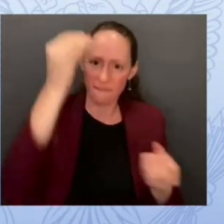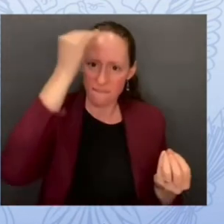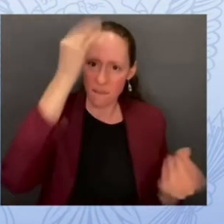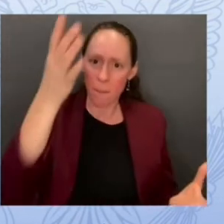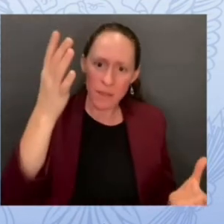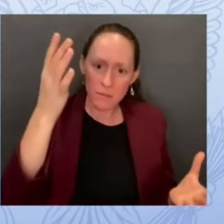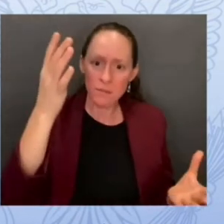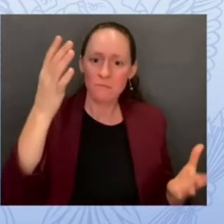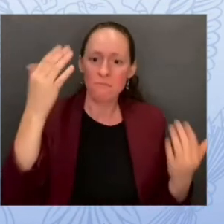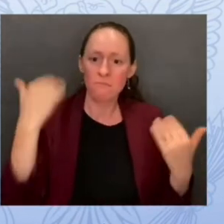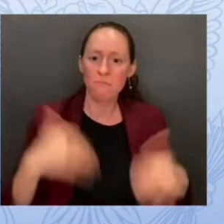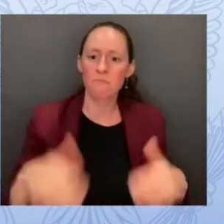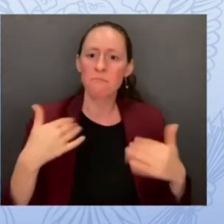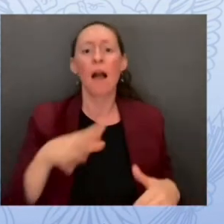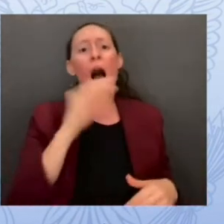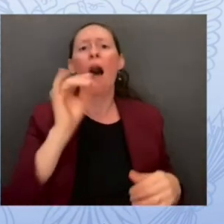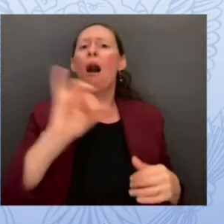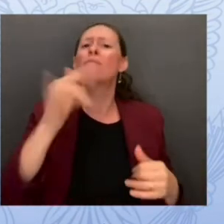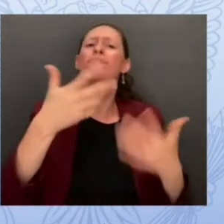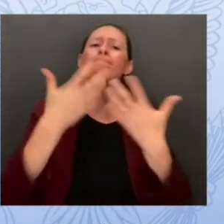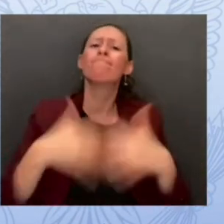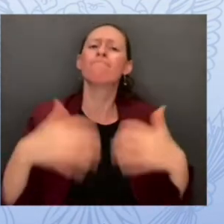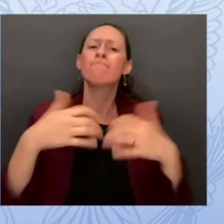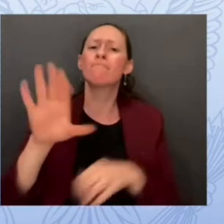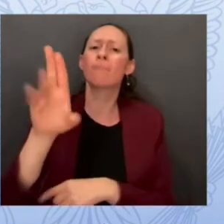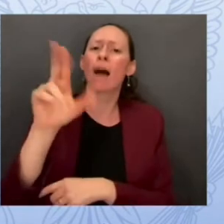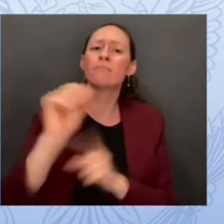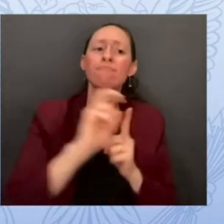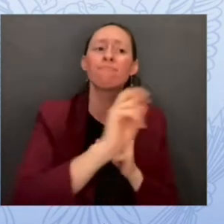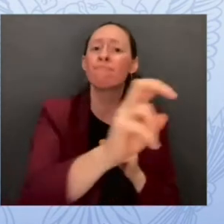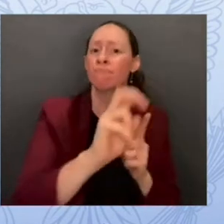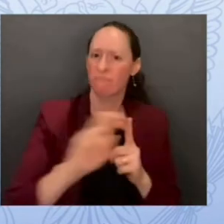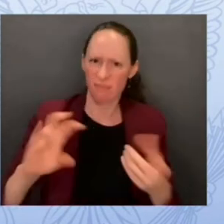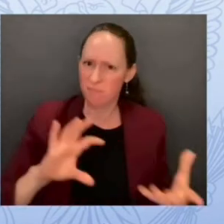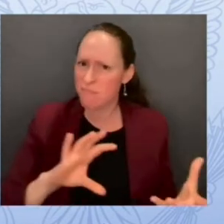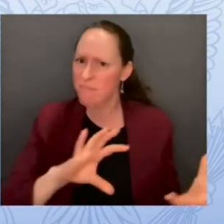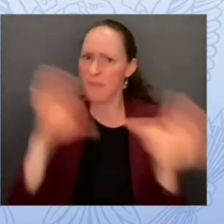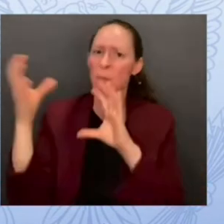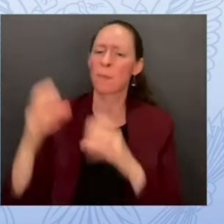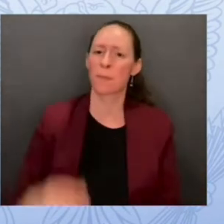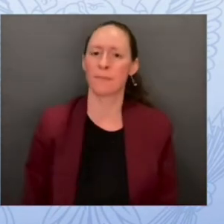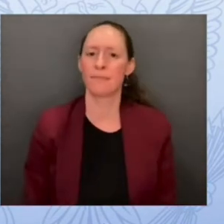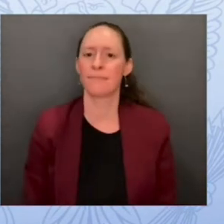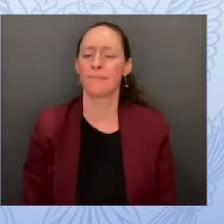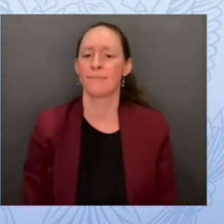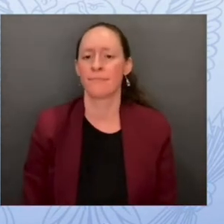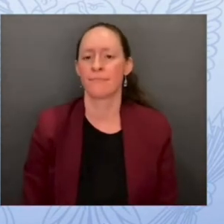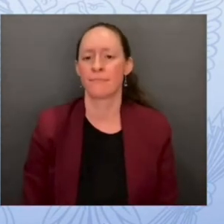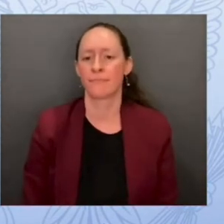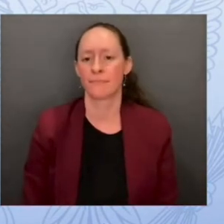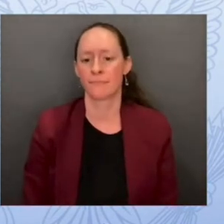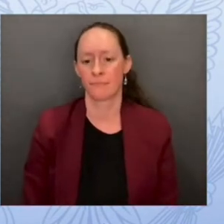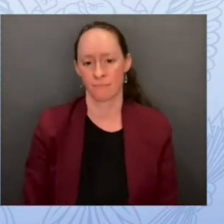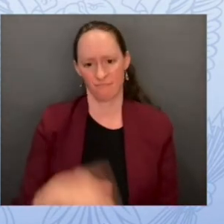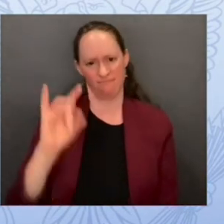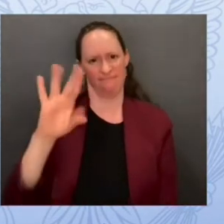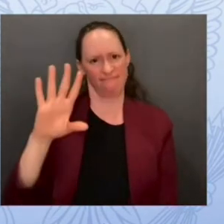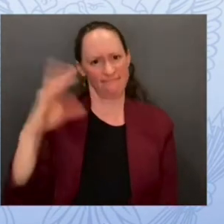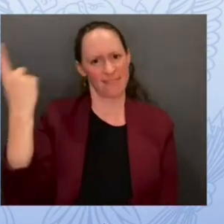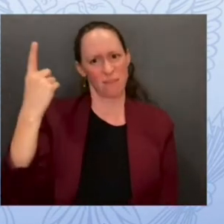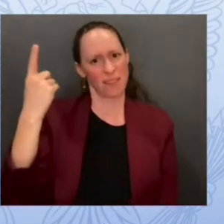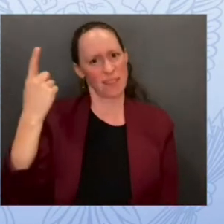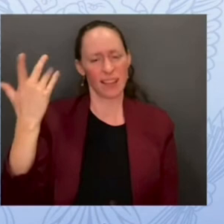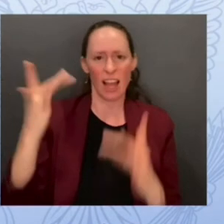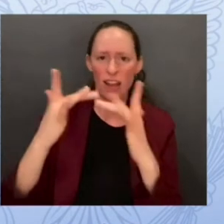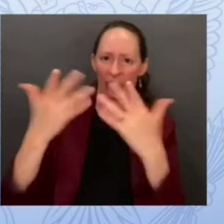Let's be clear. We need to be taking these cyber attacks on school as seriously as we do the physical attacks on critical